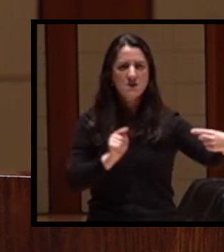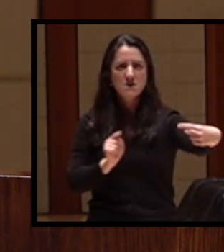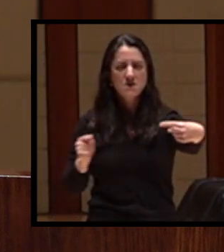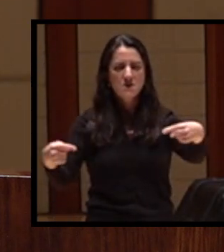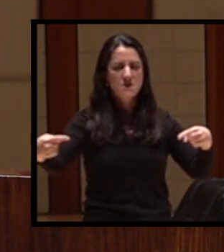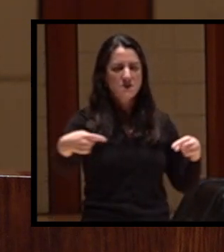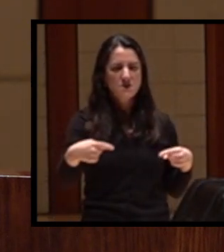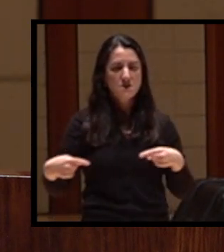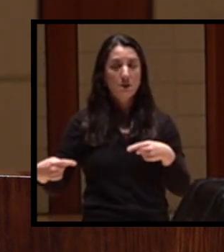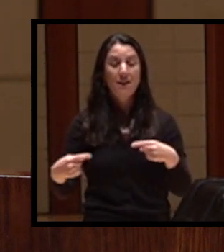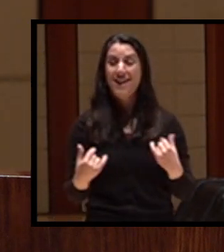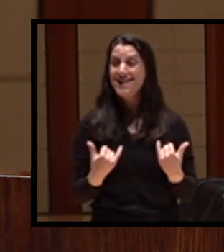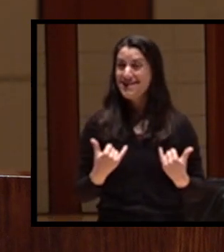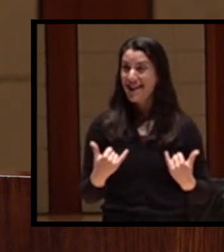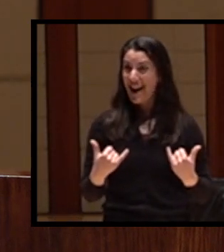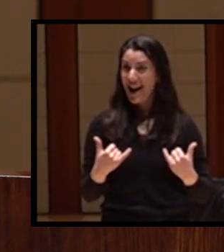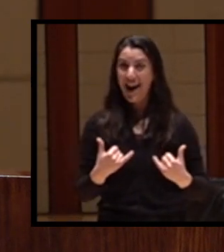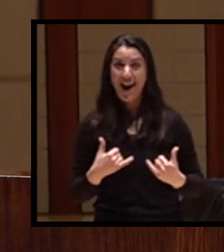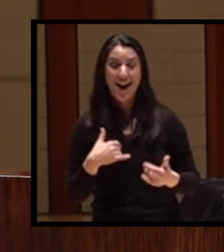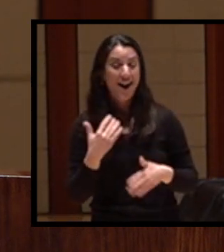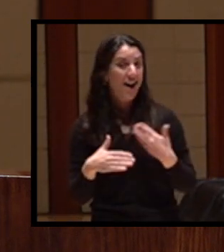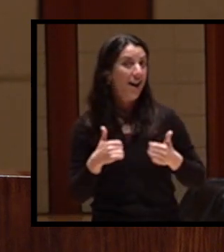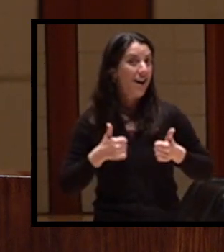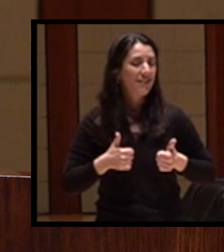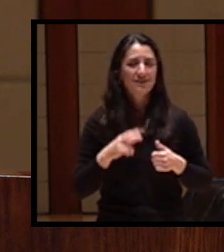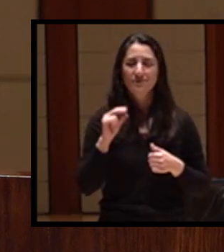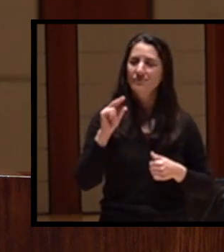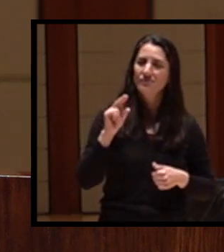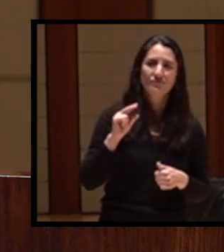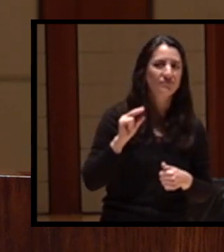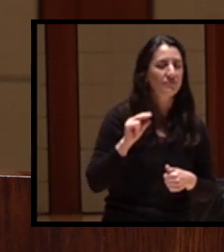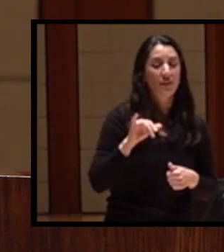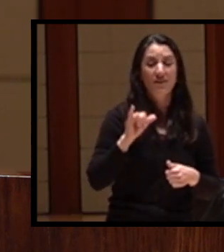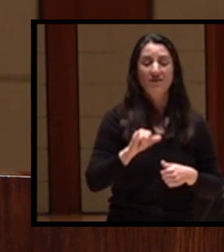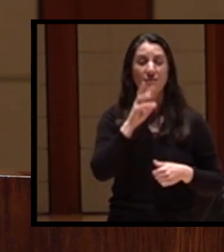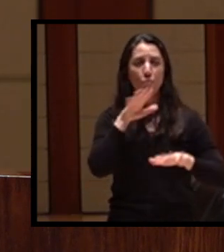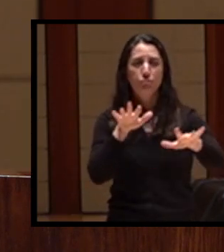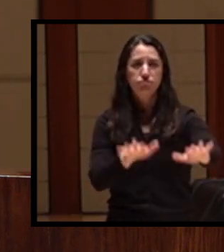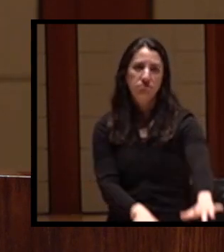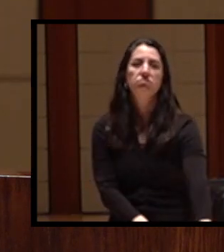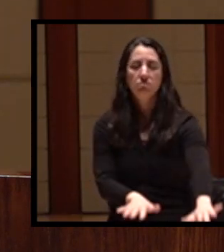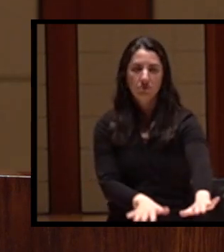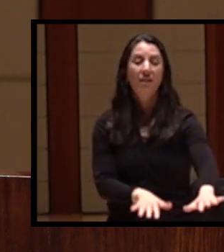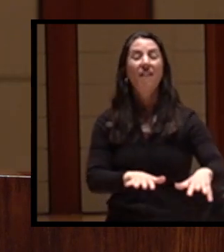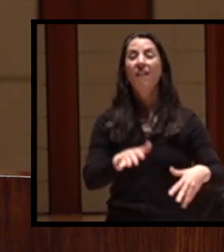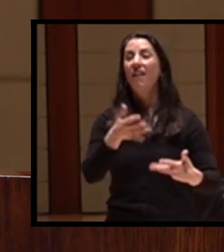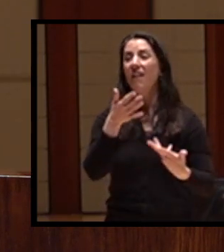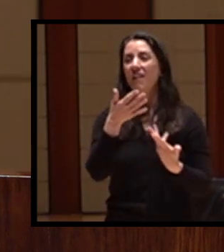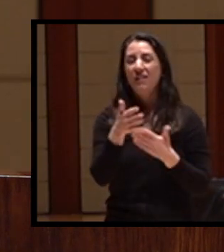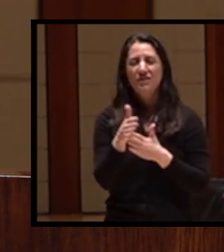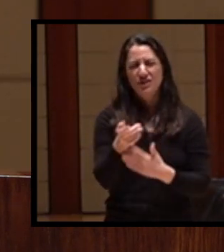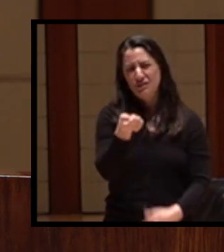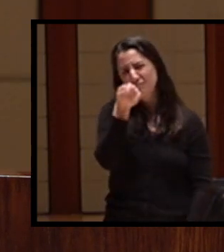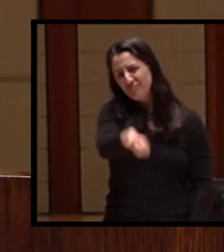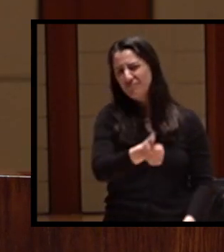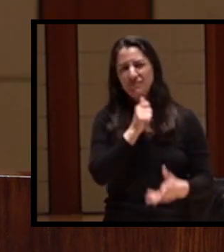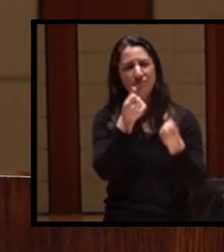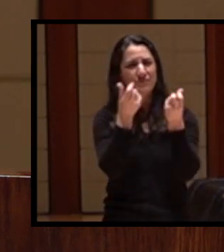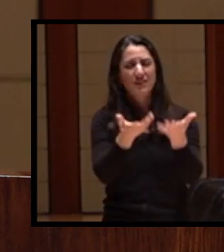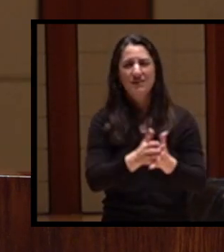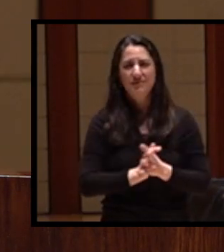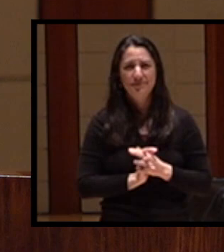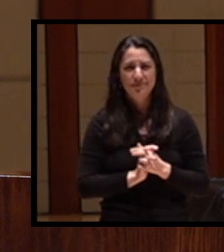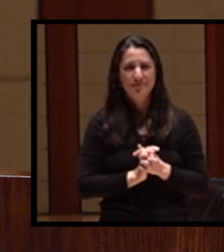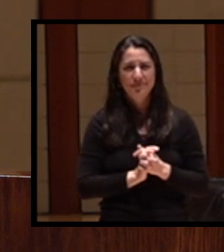Farmers are struggling with constant uncertainty. The source of the problem in the Klamath is that the Klamath basin